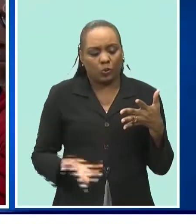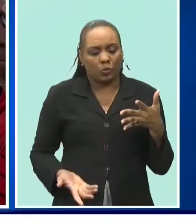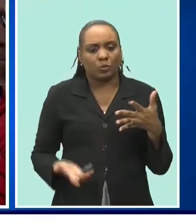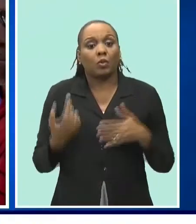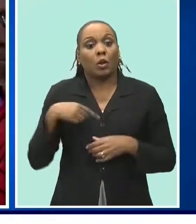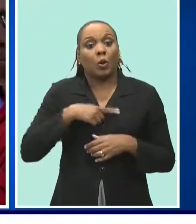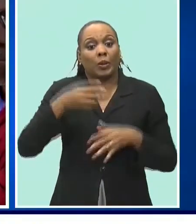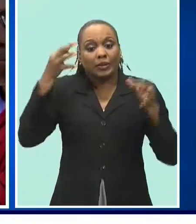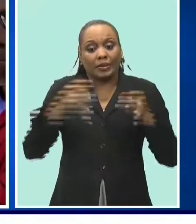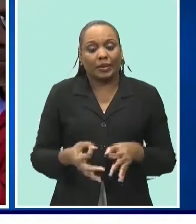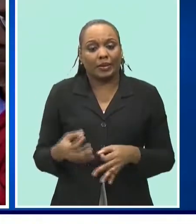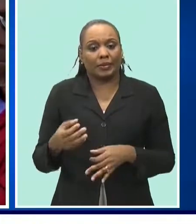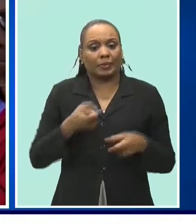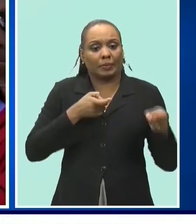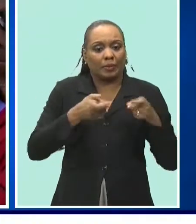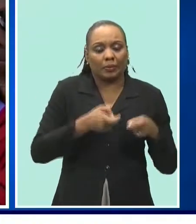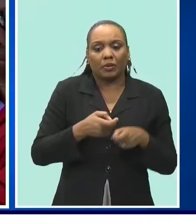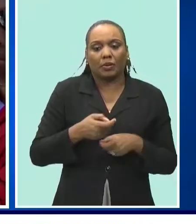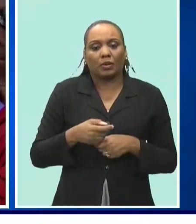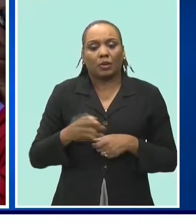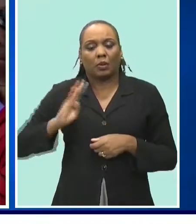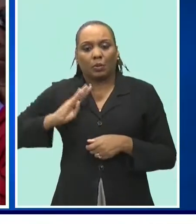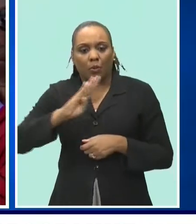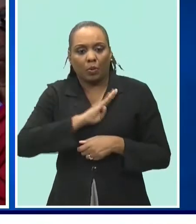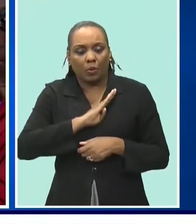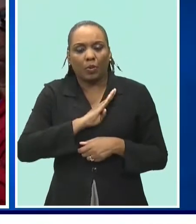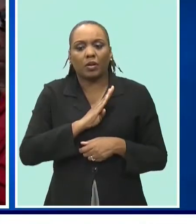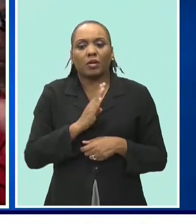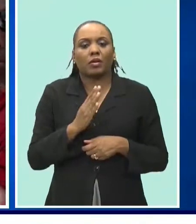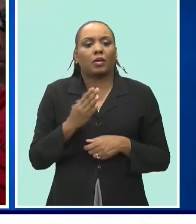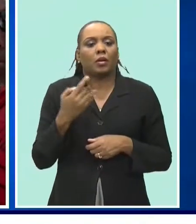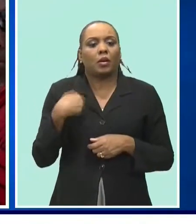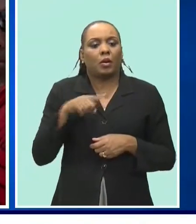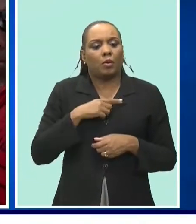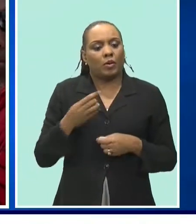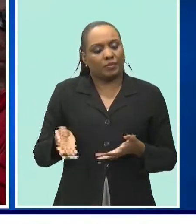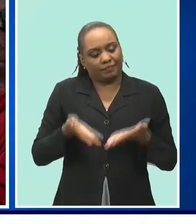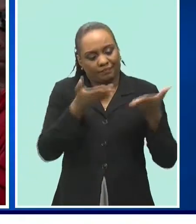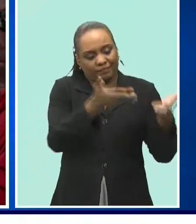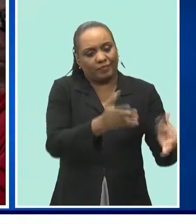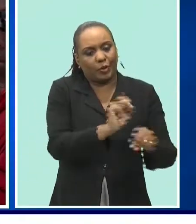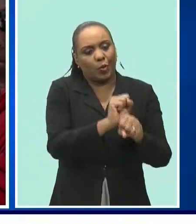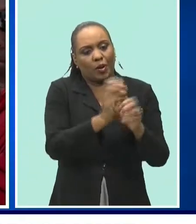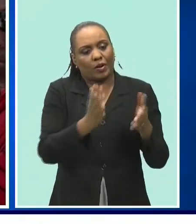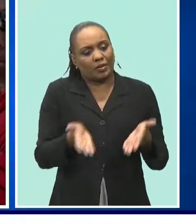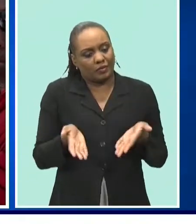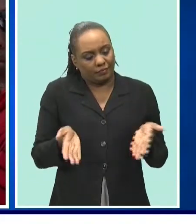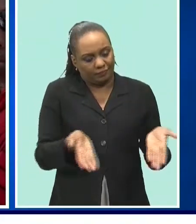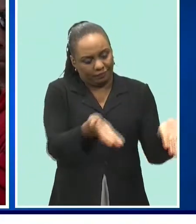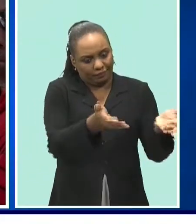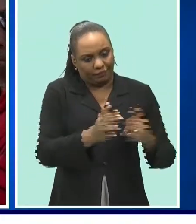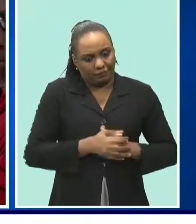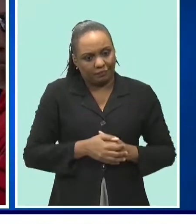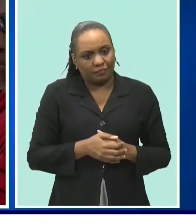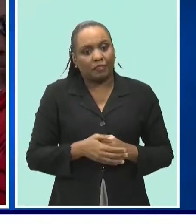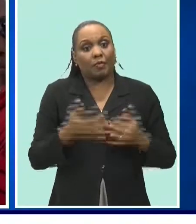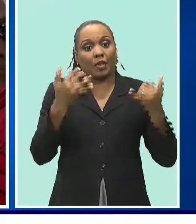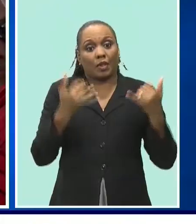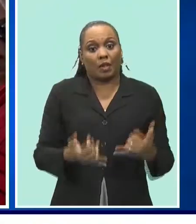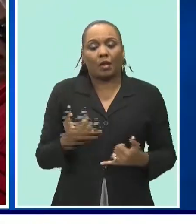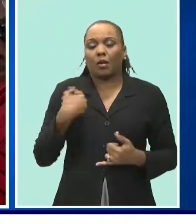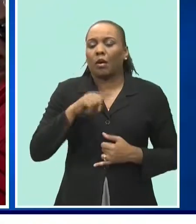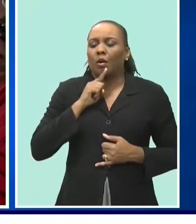management and the board to hands off and turn that process over to the workers and as i said we are